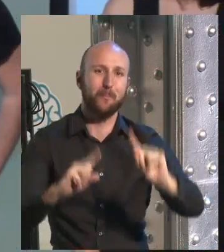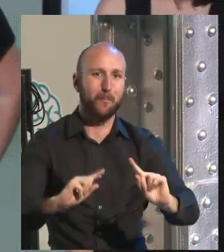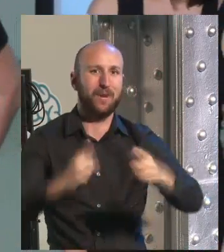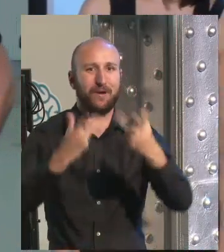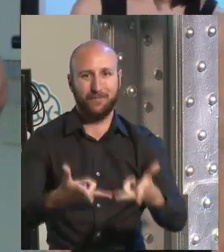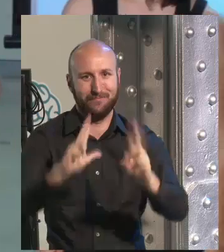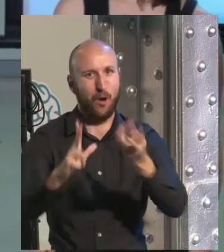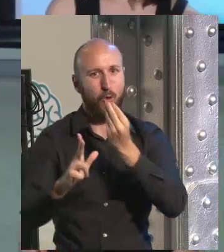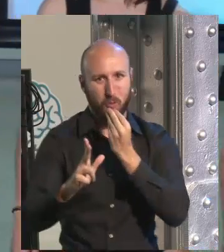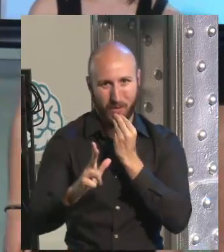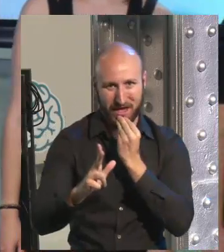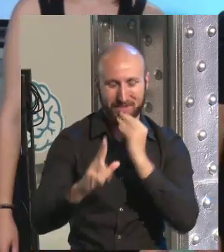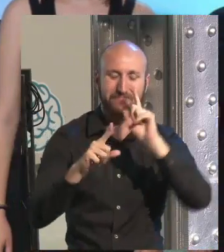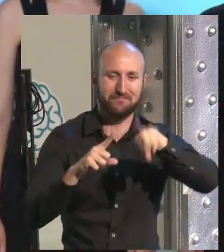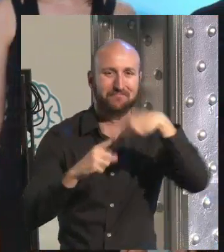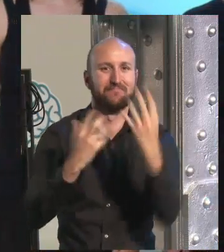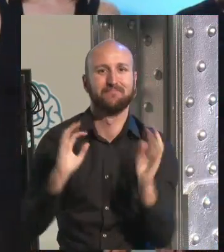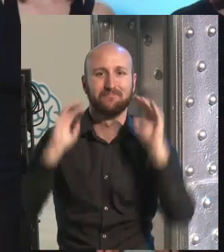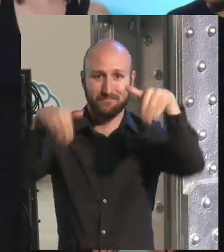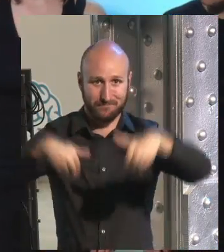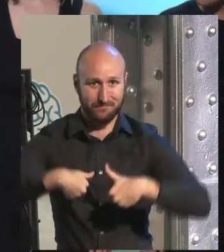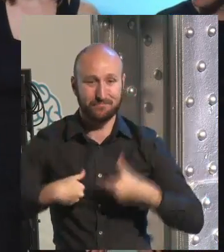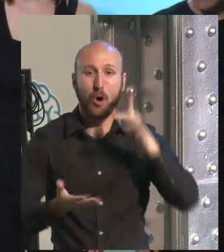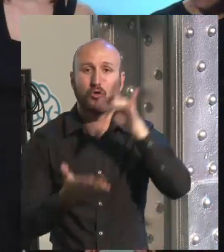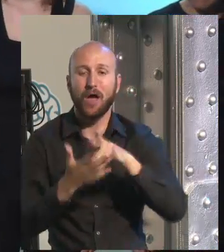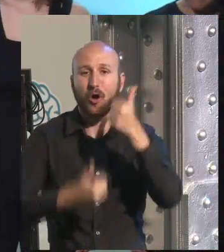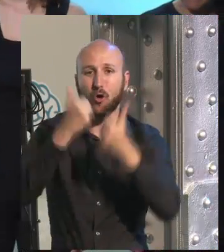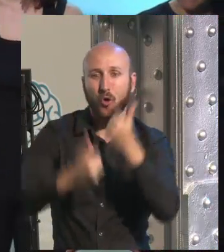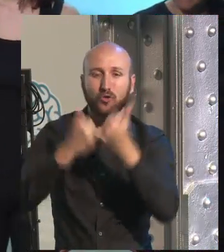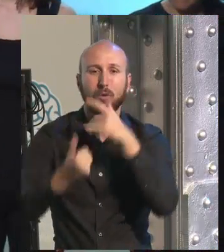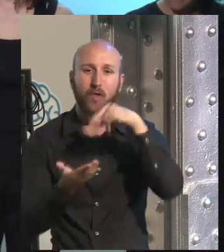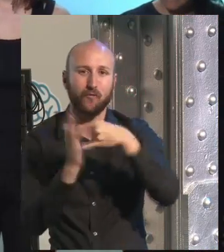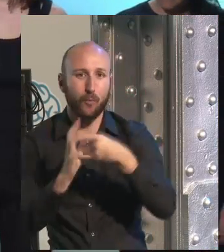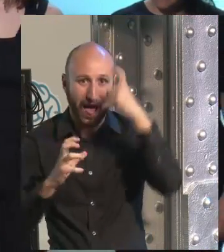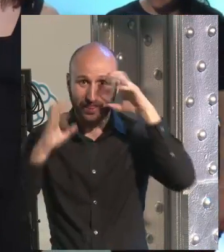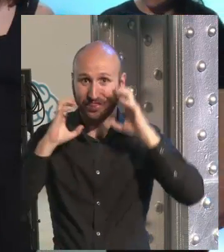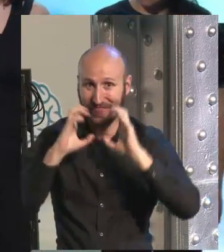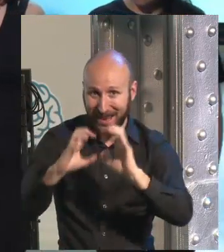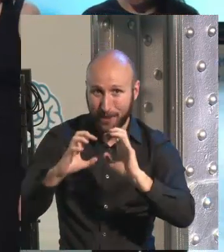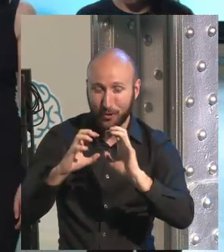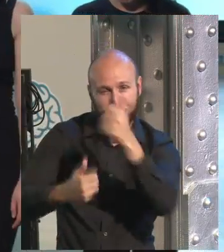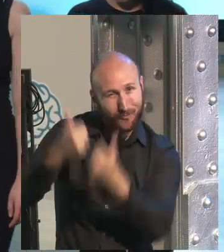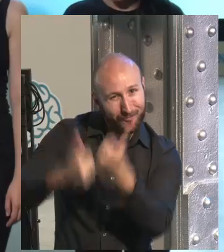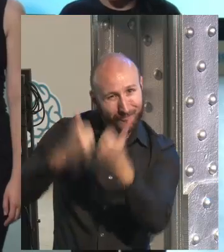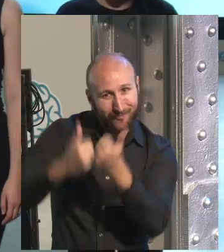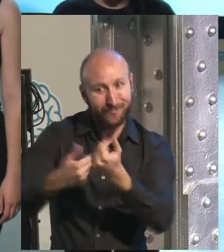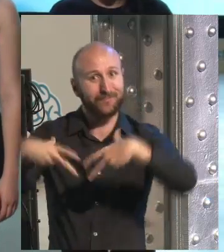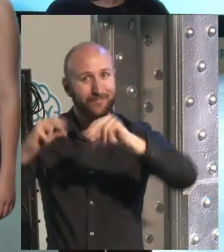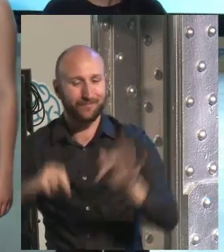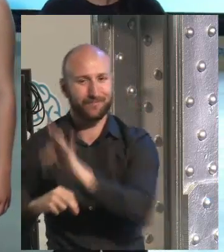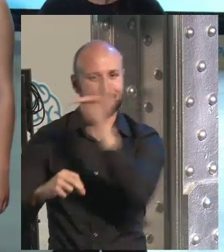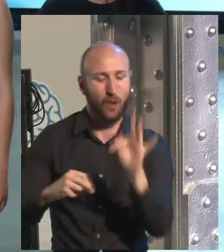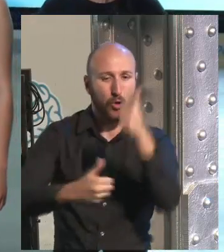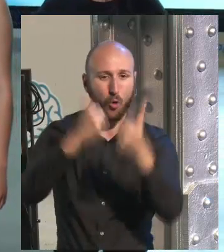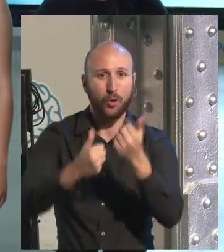you some energy. We will leave you a moment to eat, but afterwards we will have a contest of brain formulas